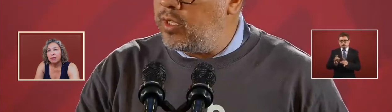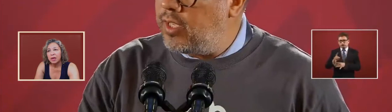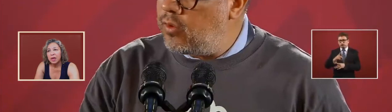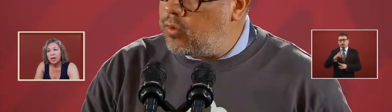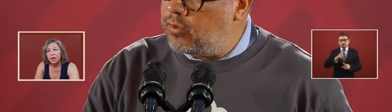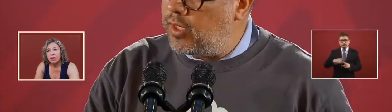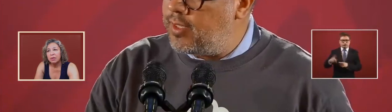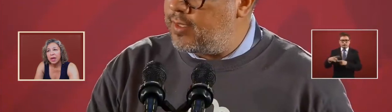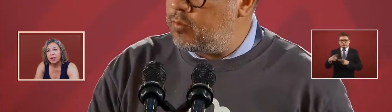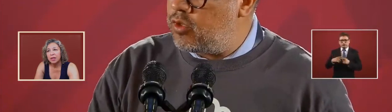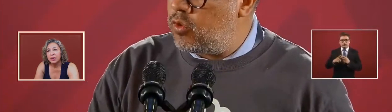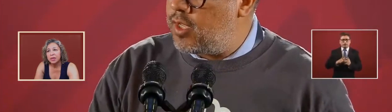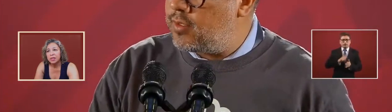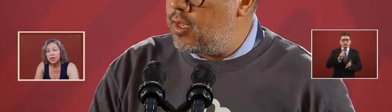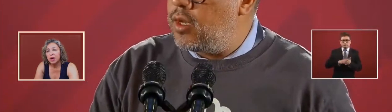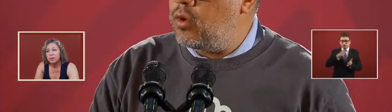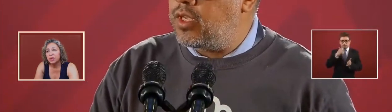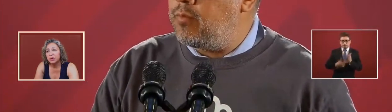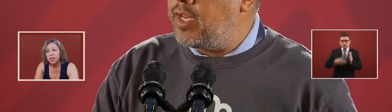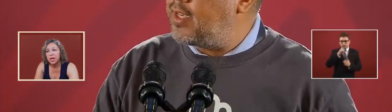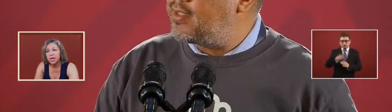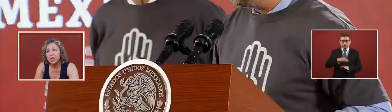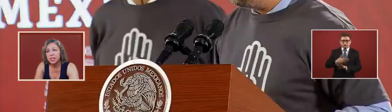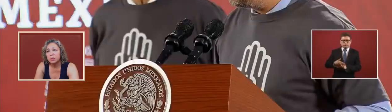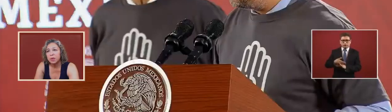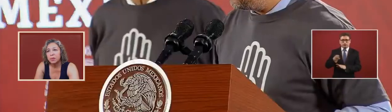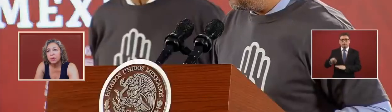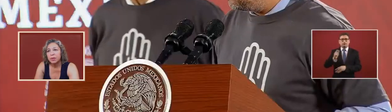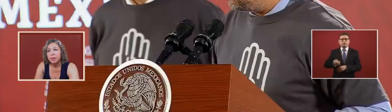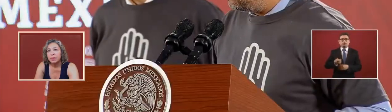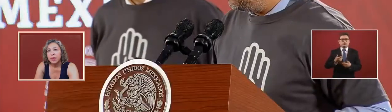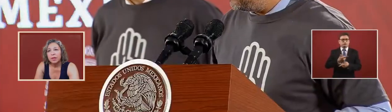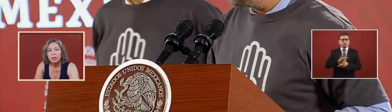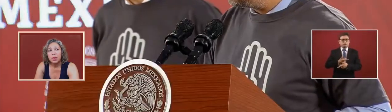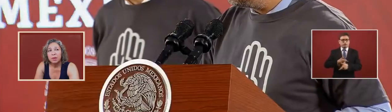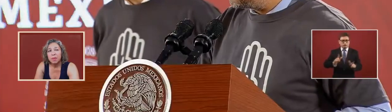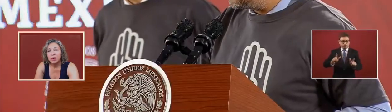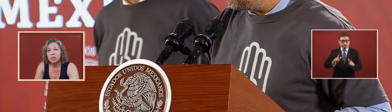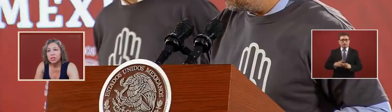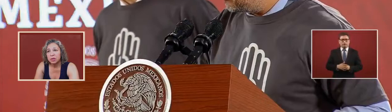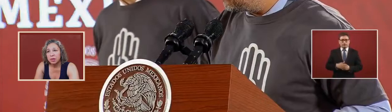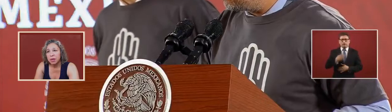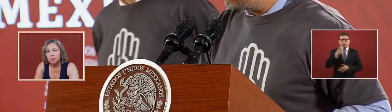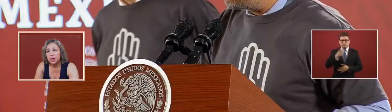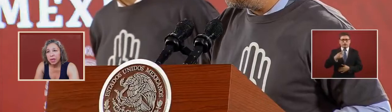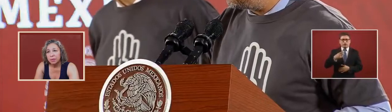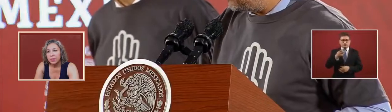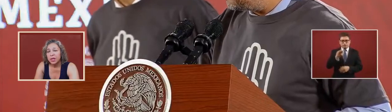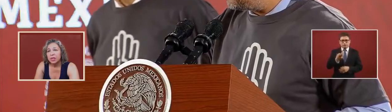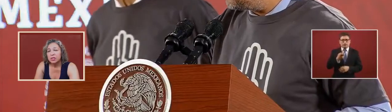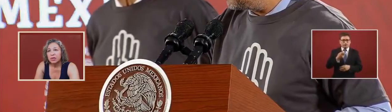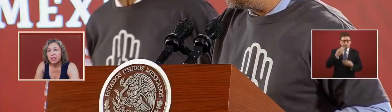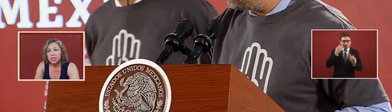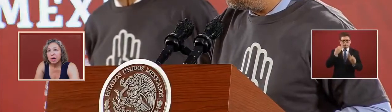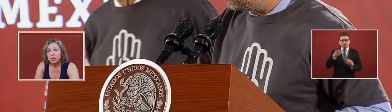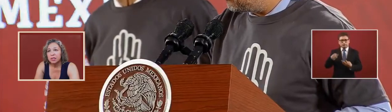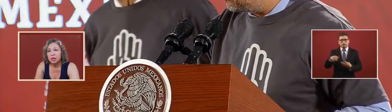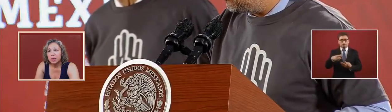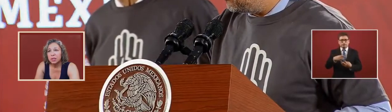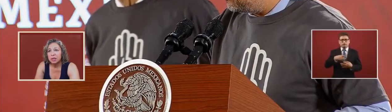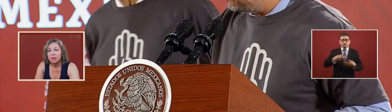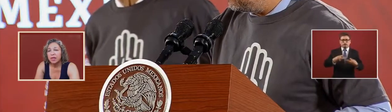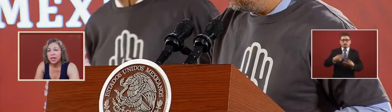of irregularities and crimes that were done against these people and what it meant was liberty so that's